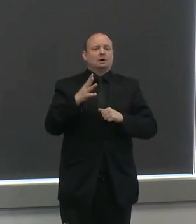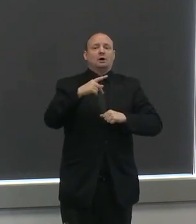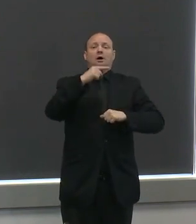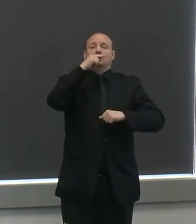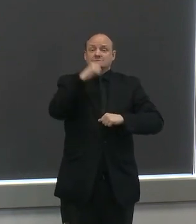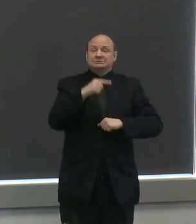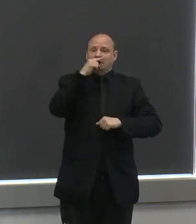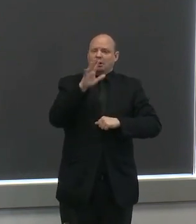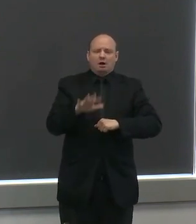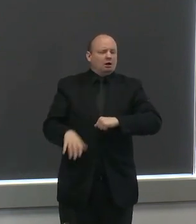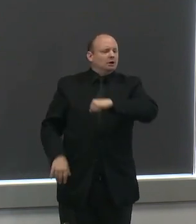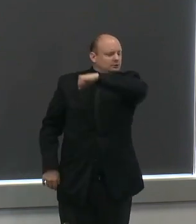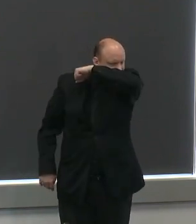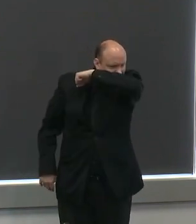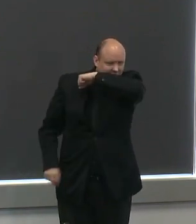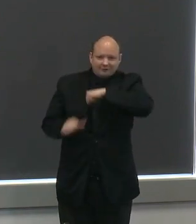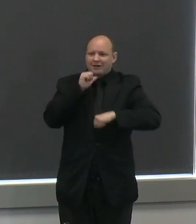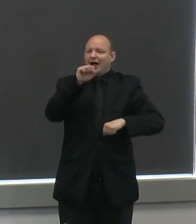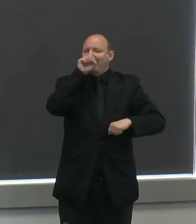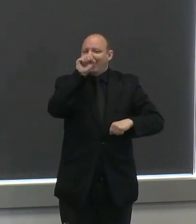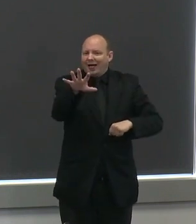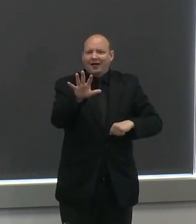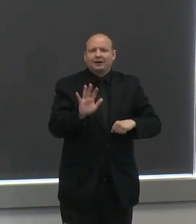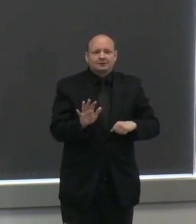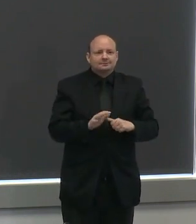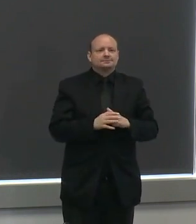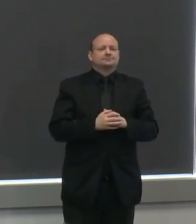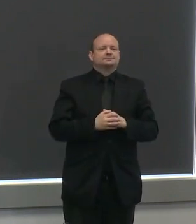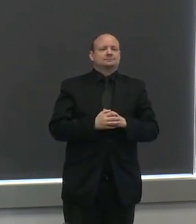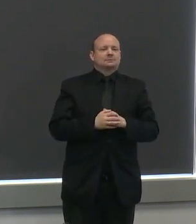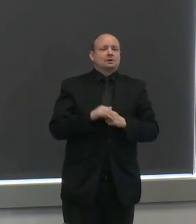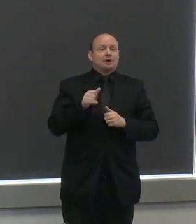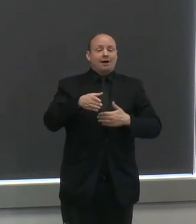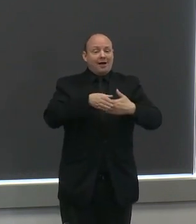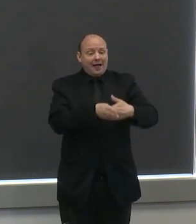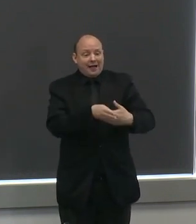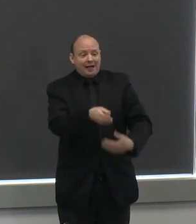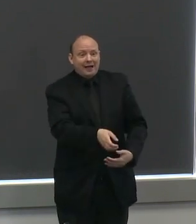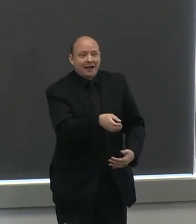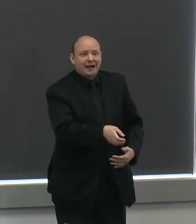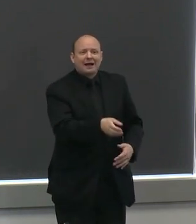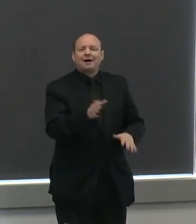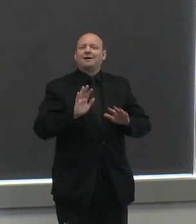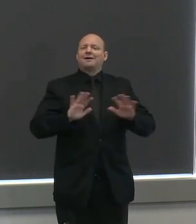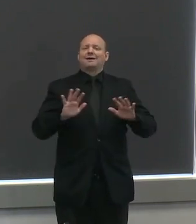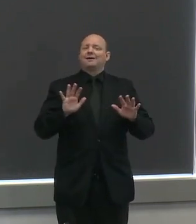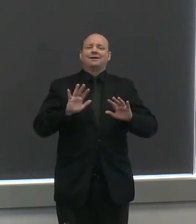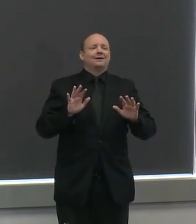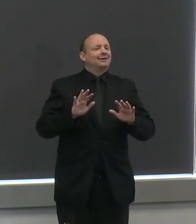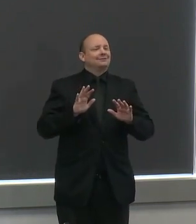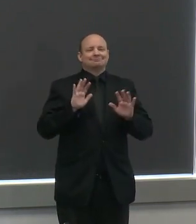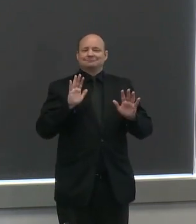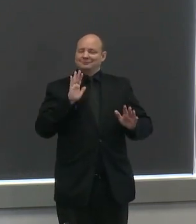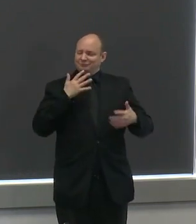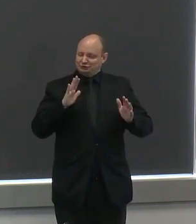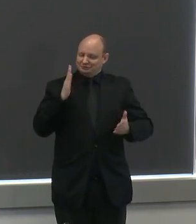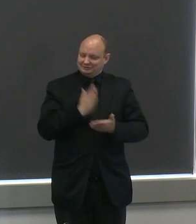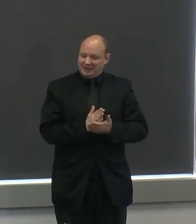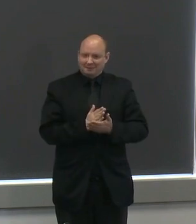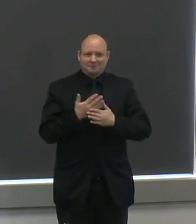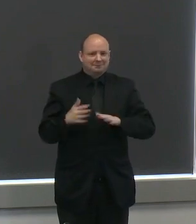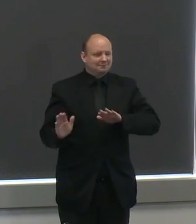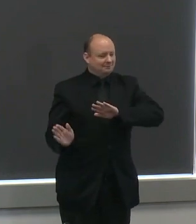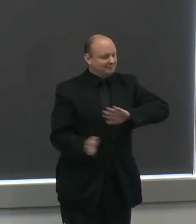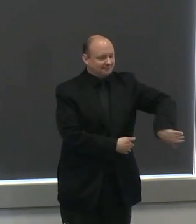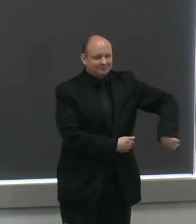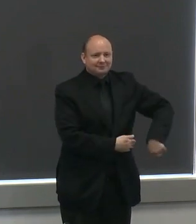kleenex um you know handshaking is probably out the window for a long time so last i i